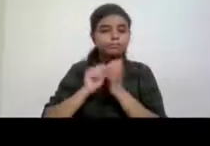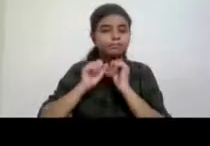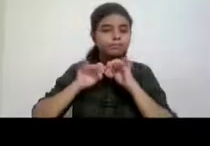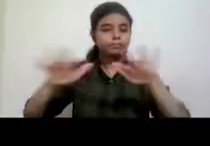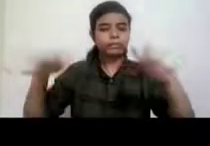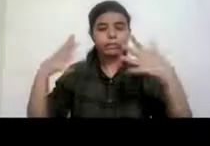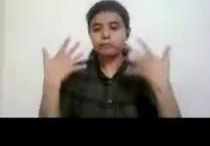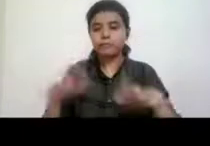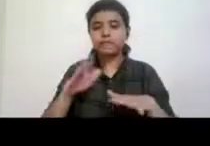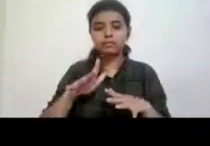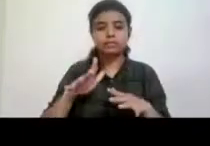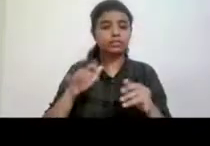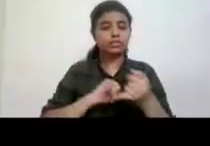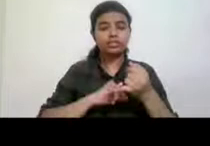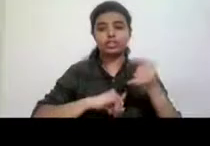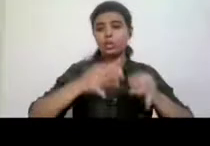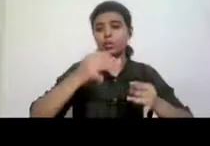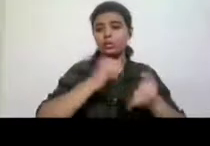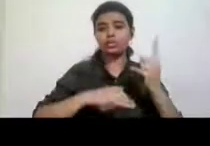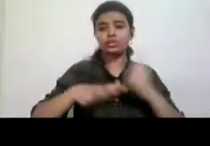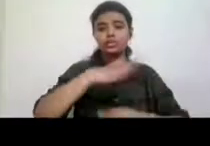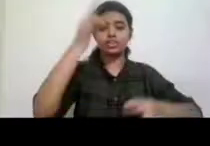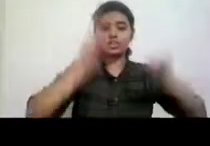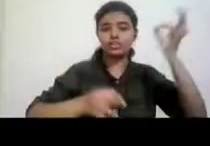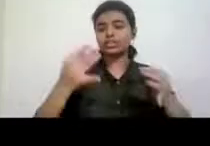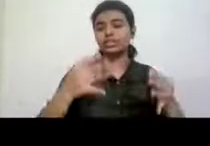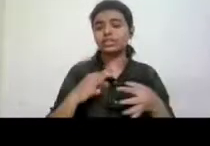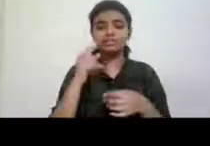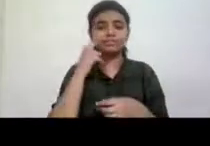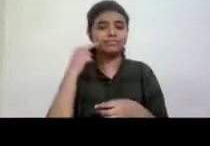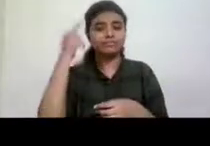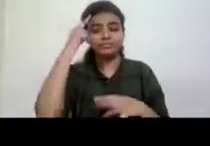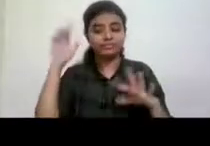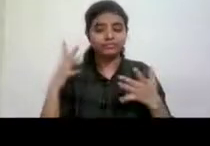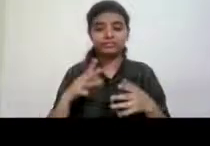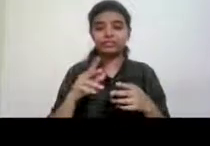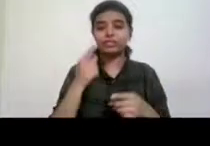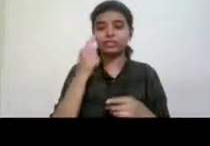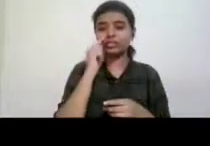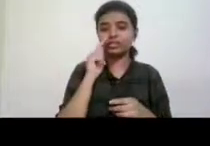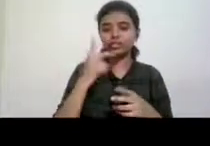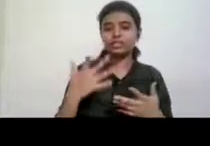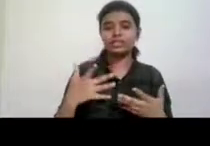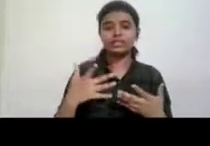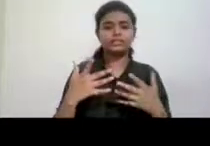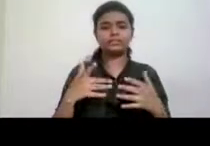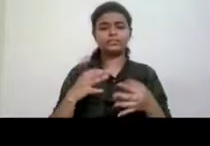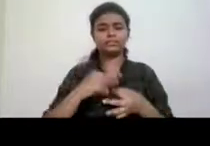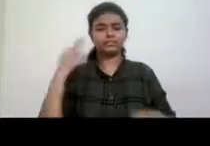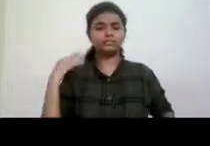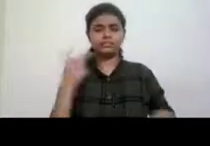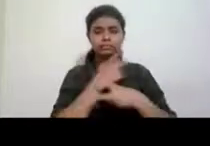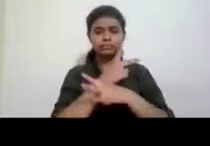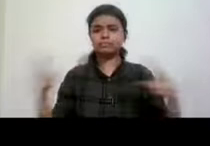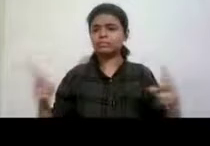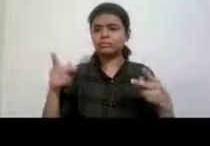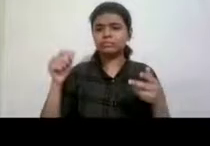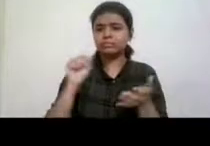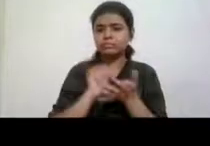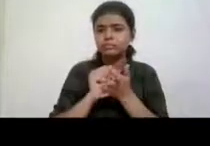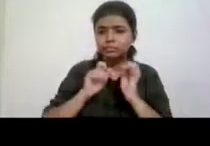on social justice, on race and gender and class, but no one had ever, no one was even